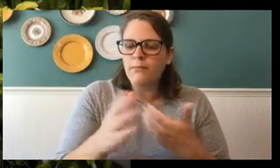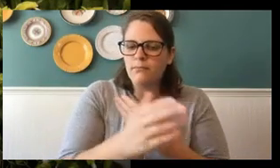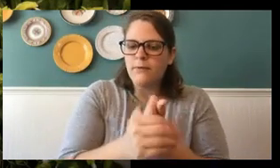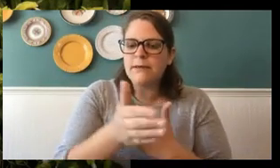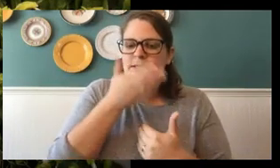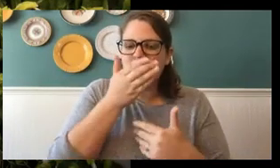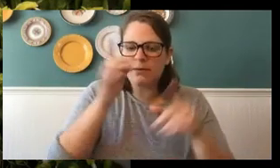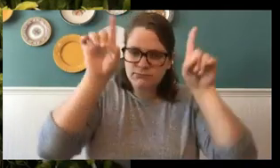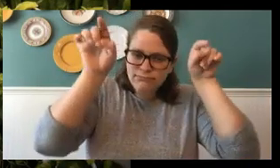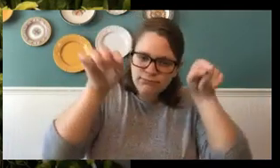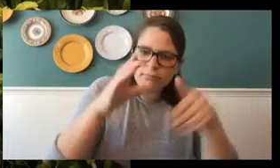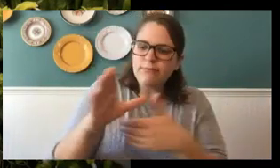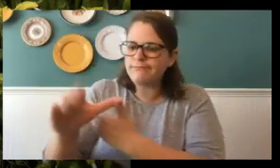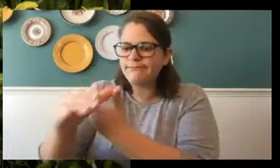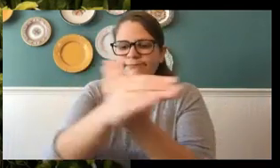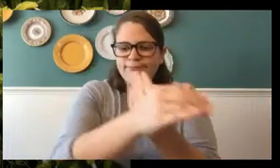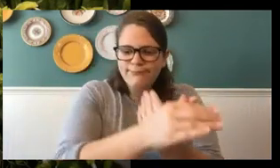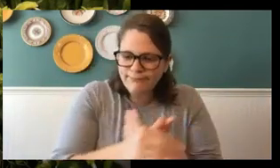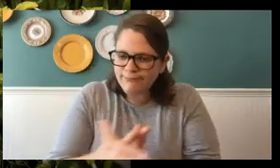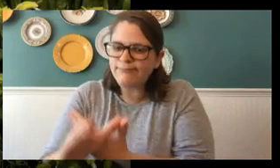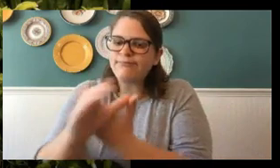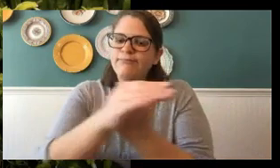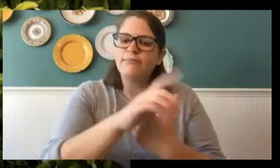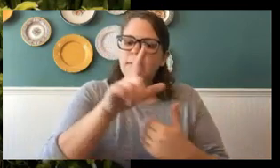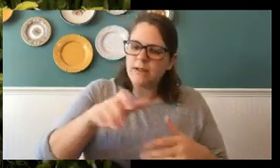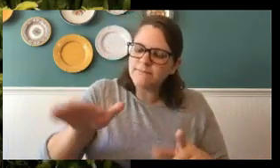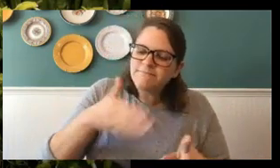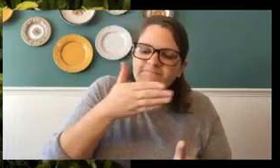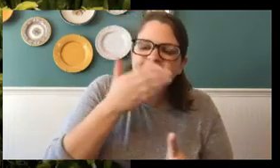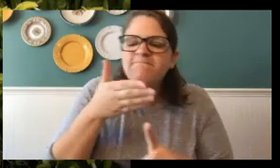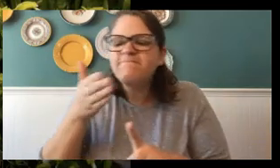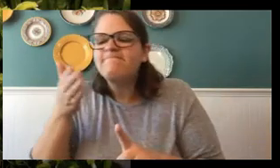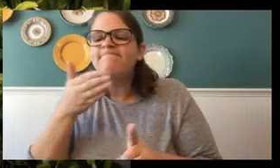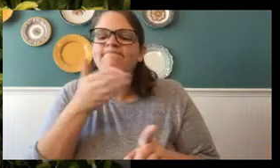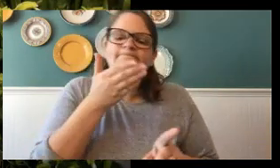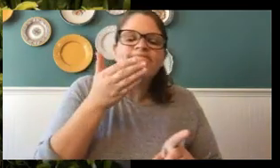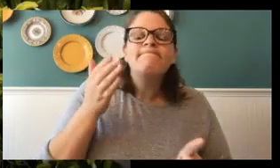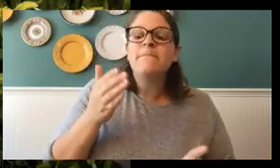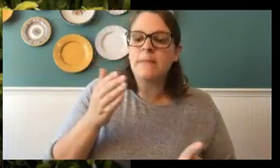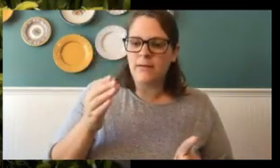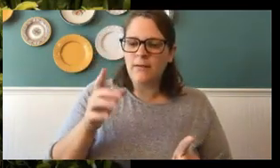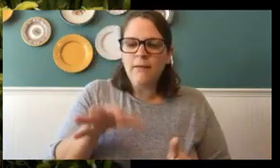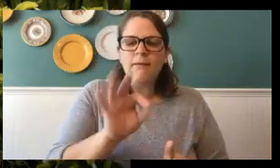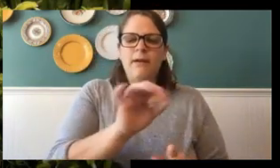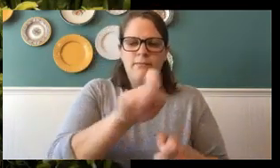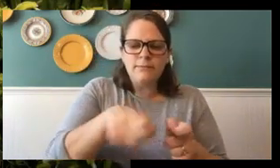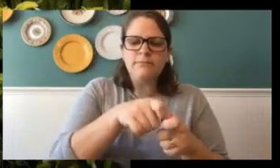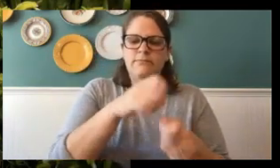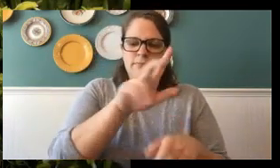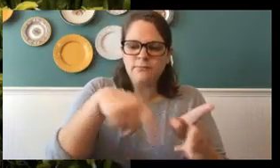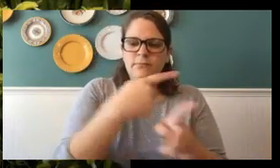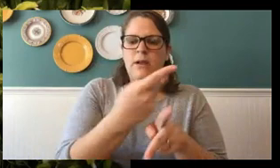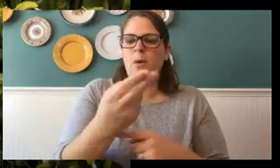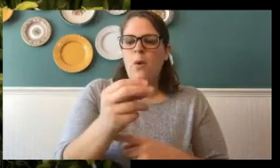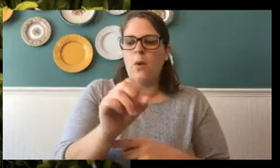butterfly has to fly around, fly around. She has to smell for her special host plant. And once she